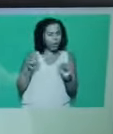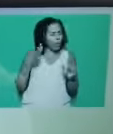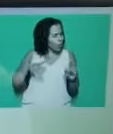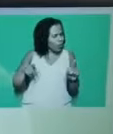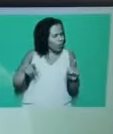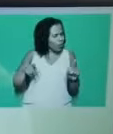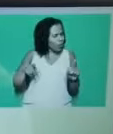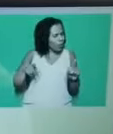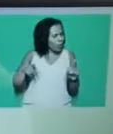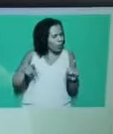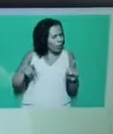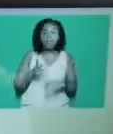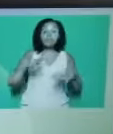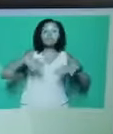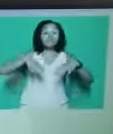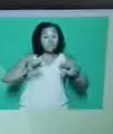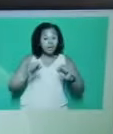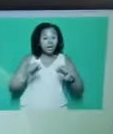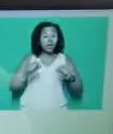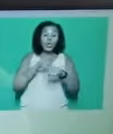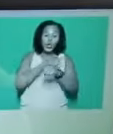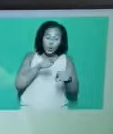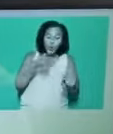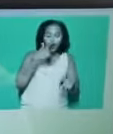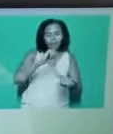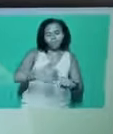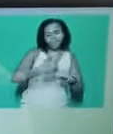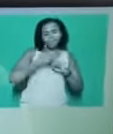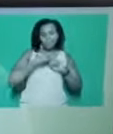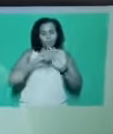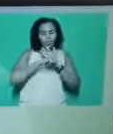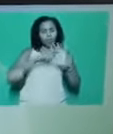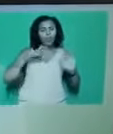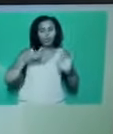You can lead the way by overwhelmingly supporting this motion. Thank you.